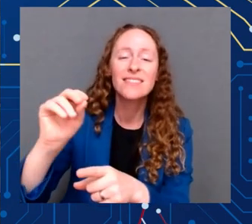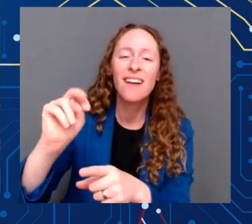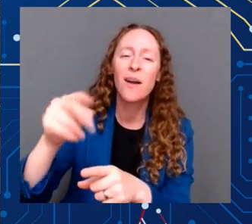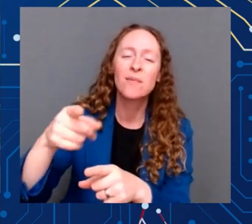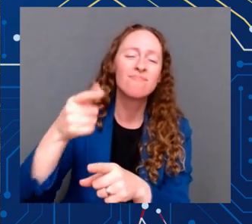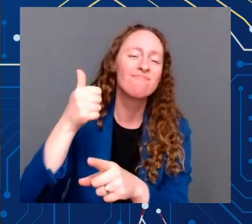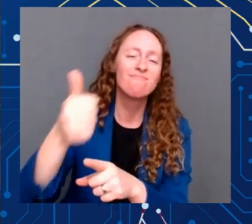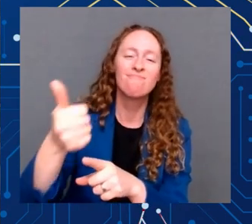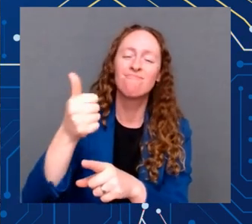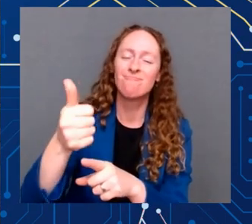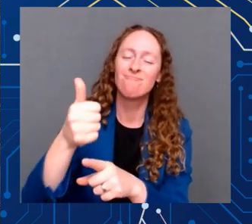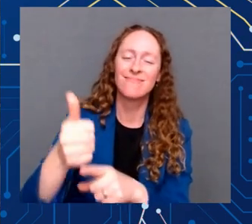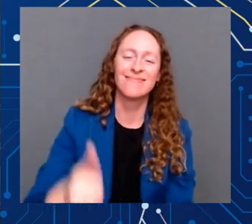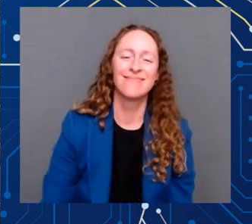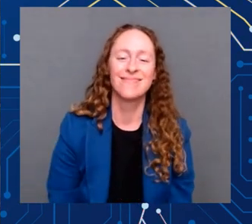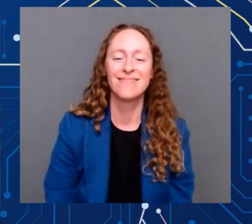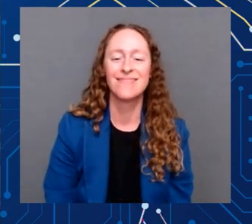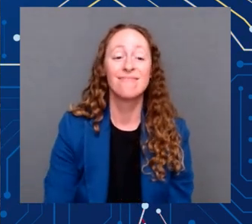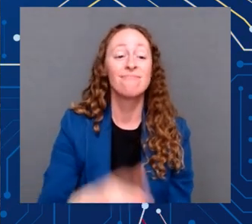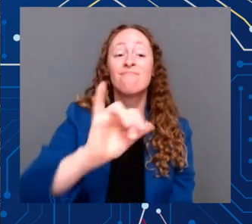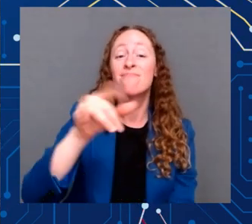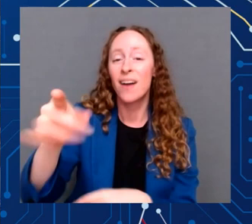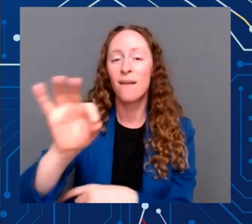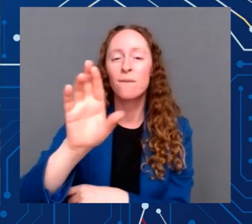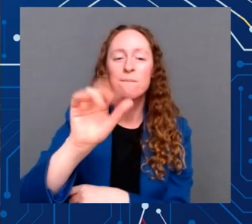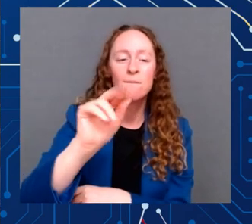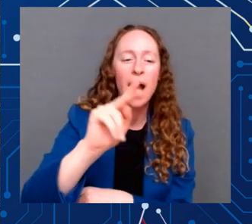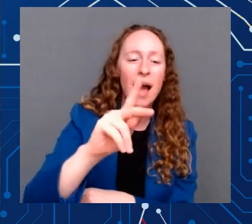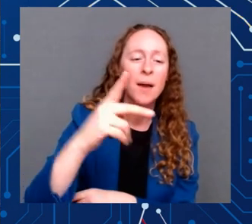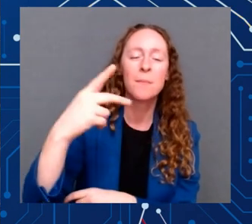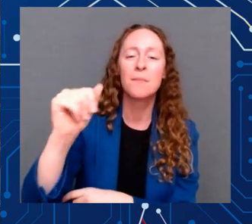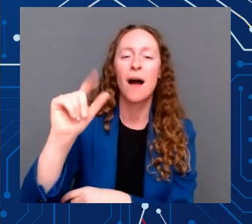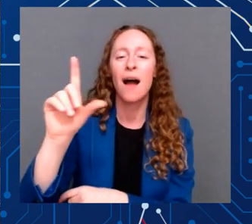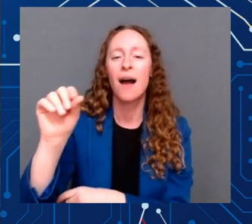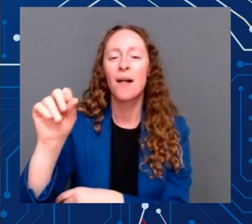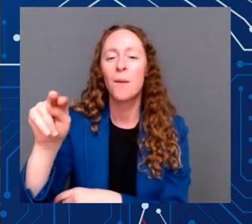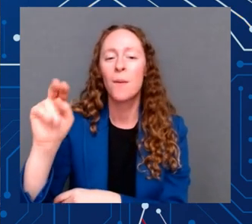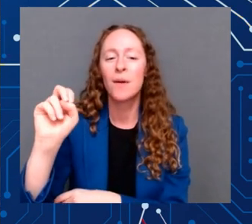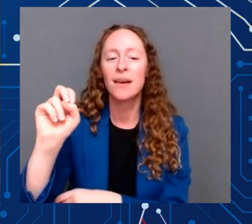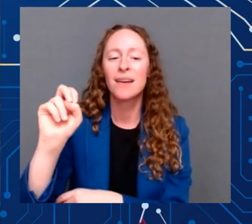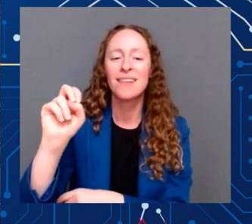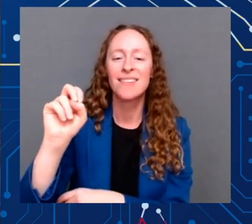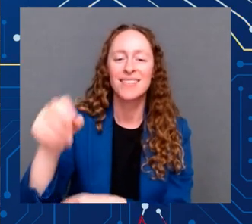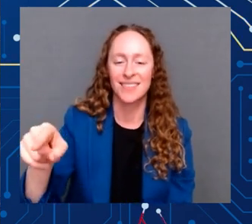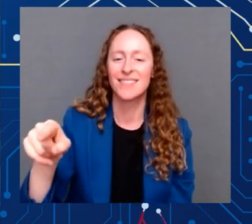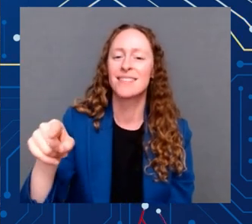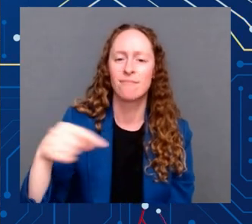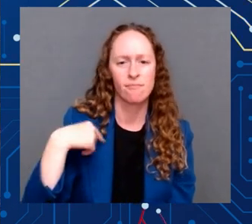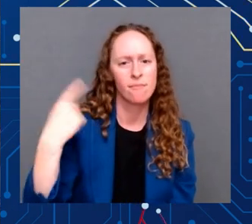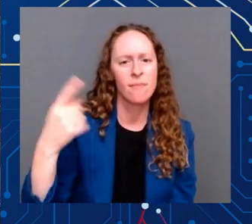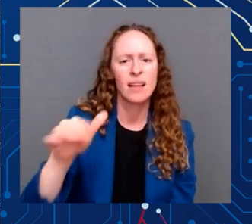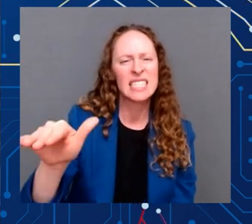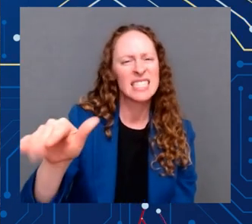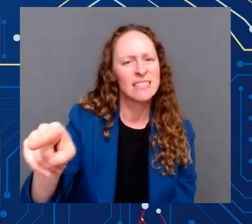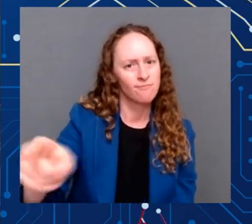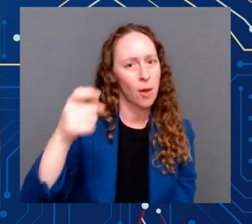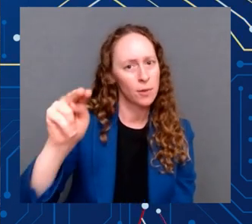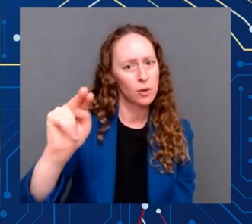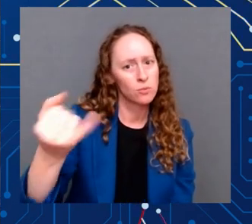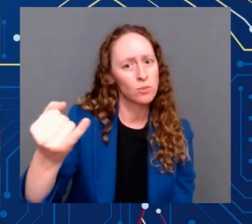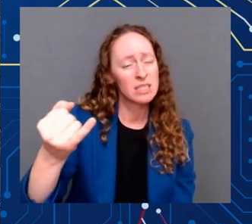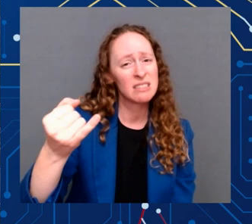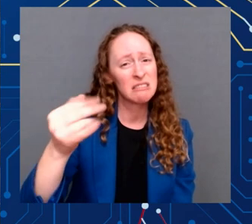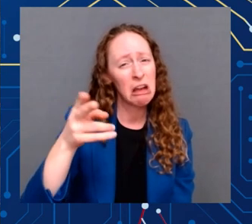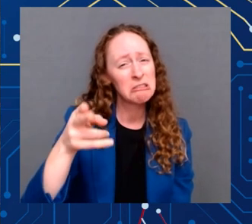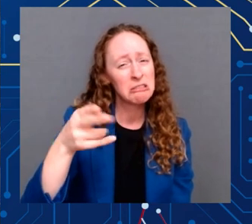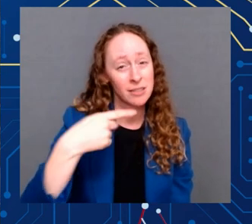I keep reminding Frank, he's from New Jersey, but Delaware owns the high-water mark on the shore of New Jersey. We had a court case